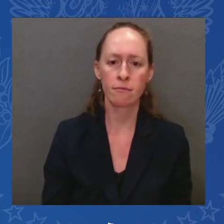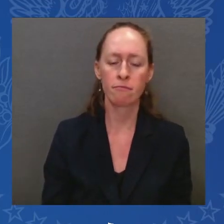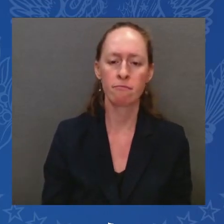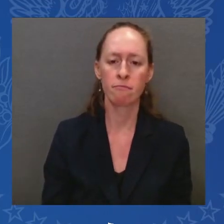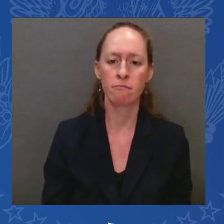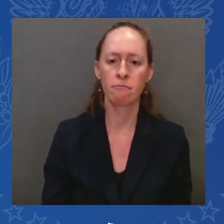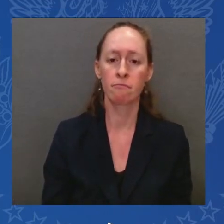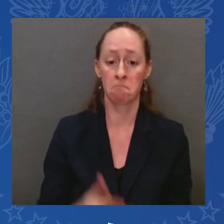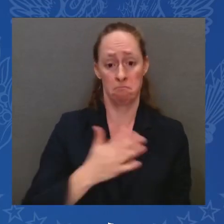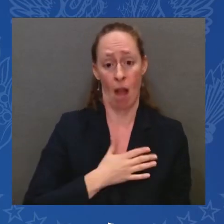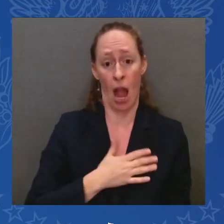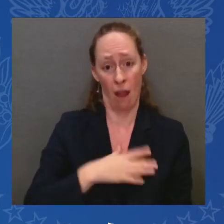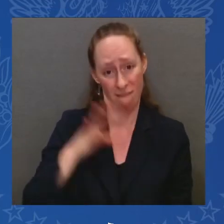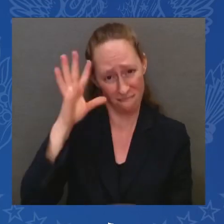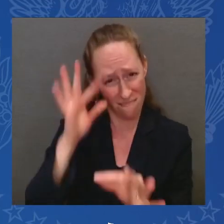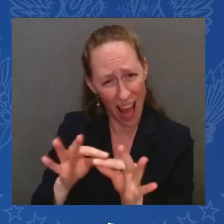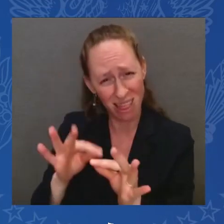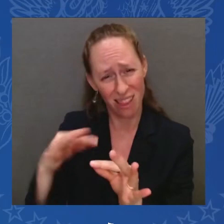My faith that